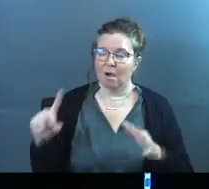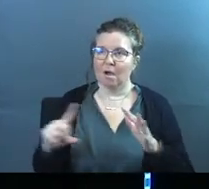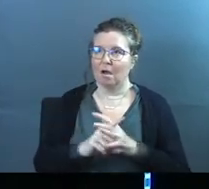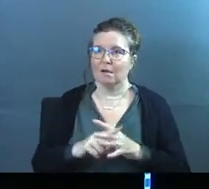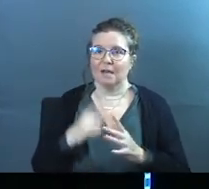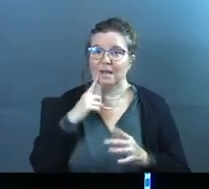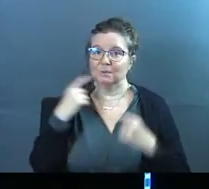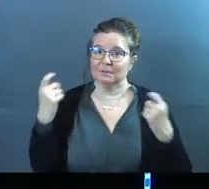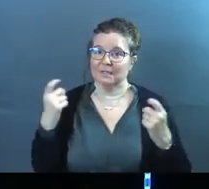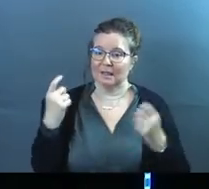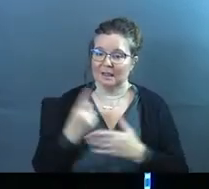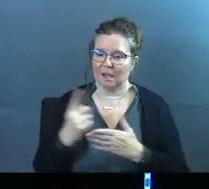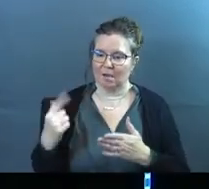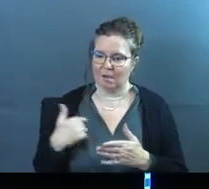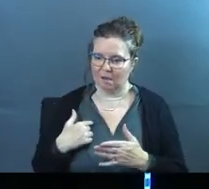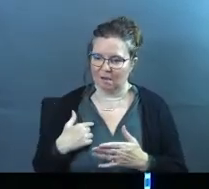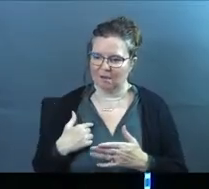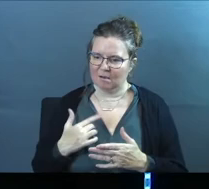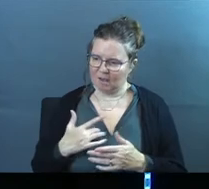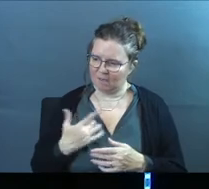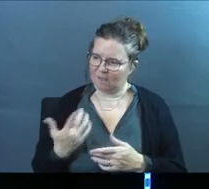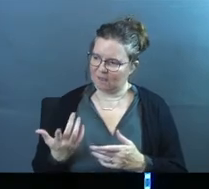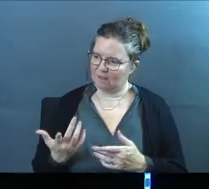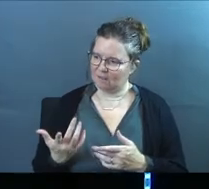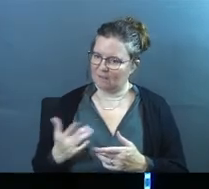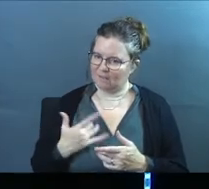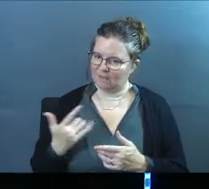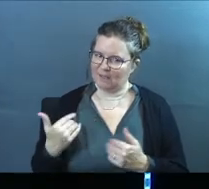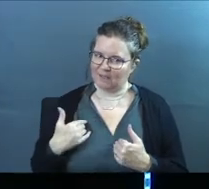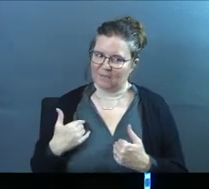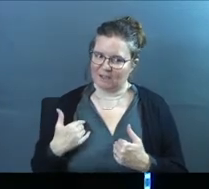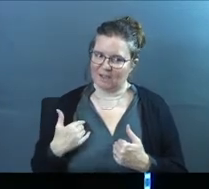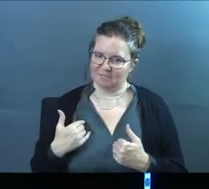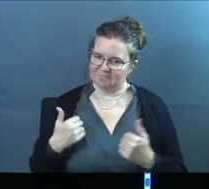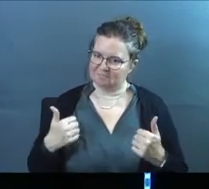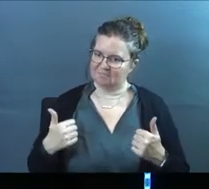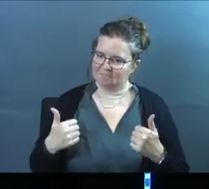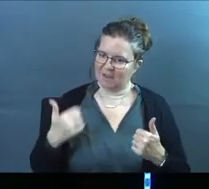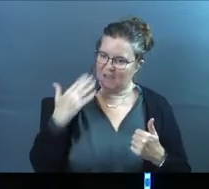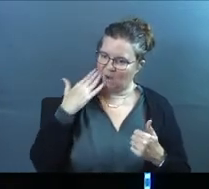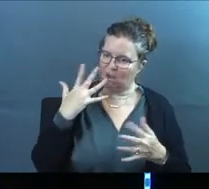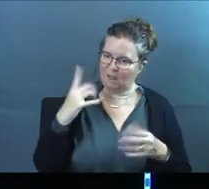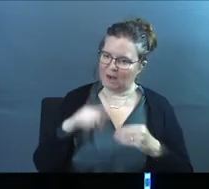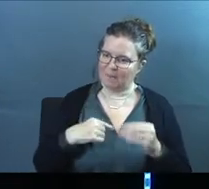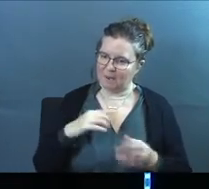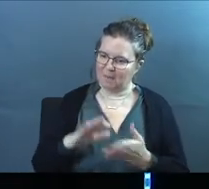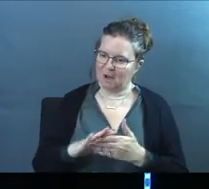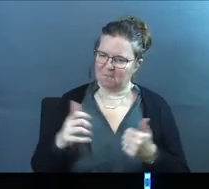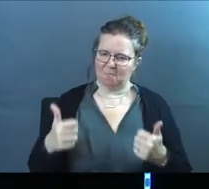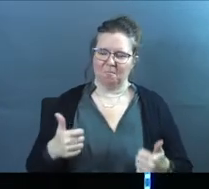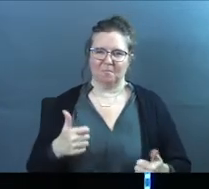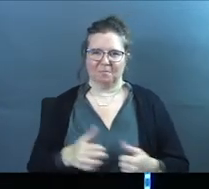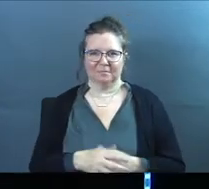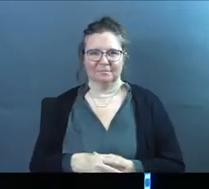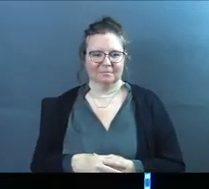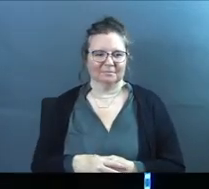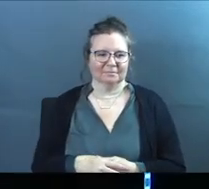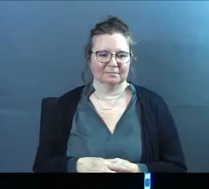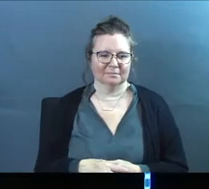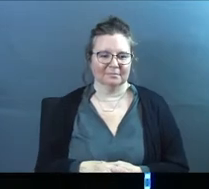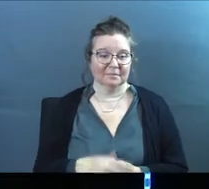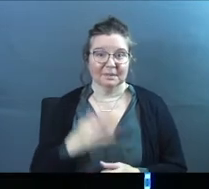as we were celebrating last week, I like, man, I feel like I've got this kind of down. I know a lot about marriage. Yeah.